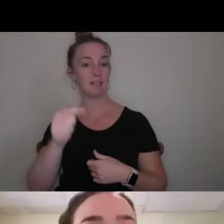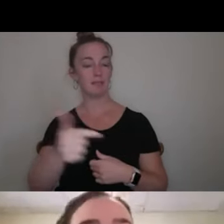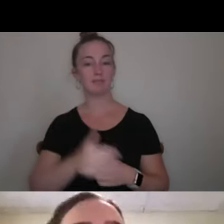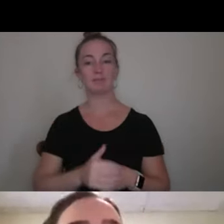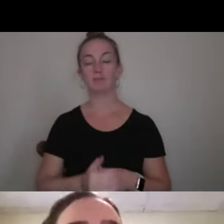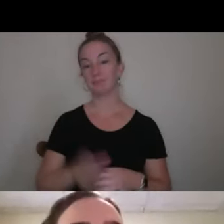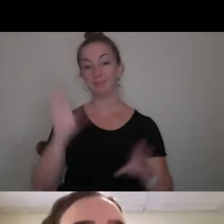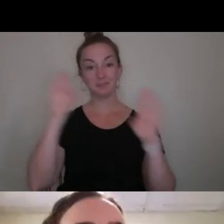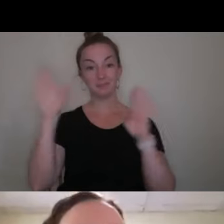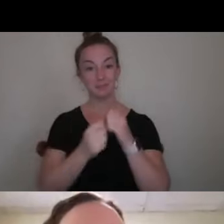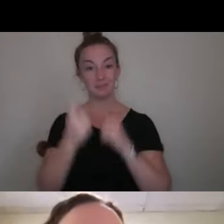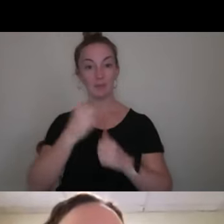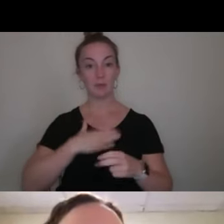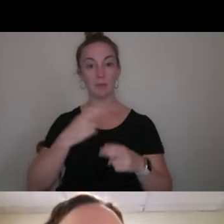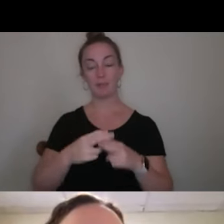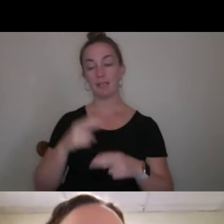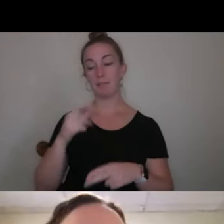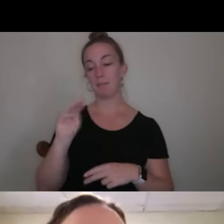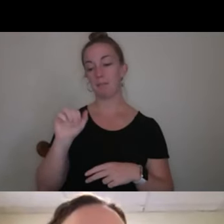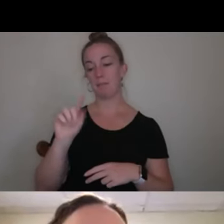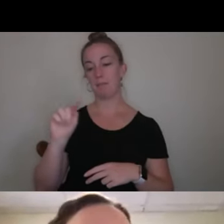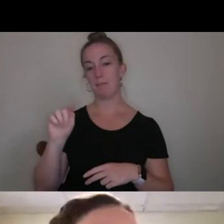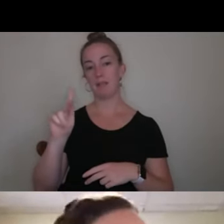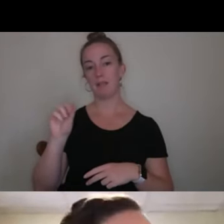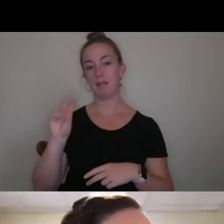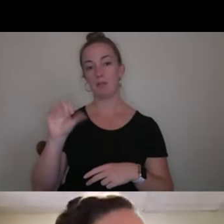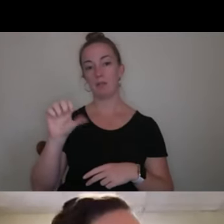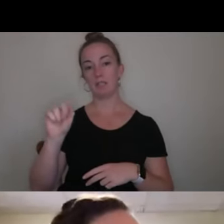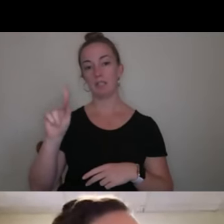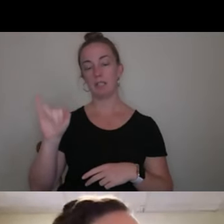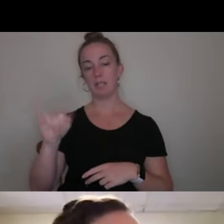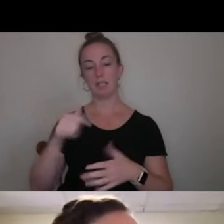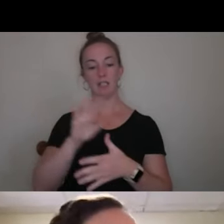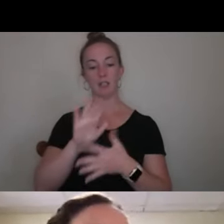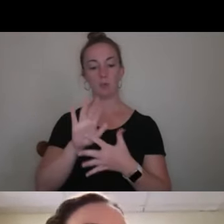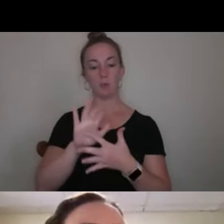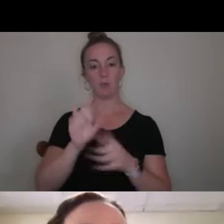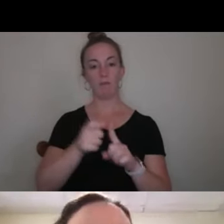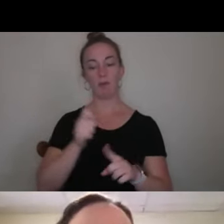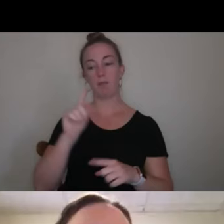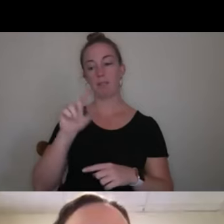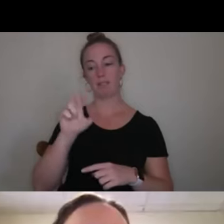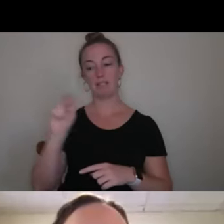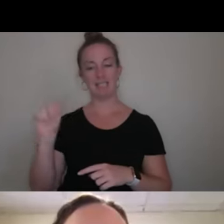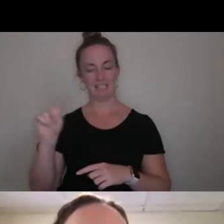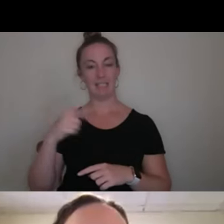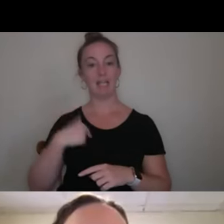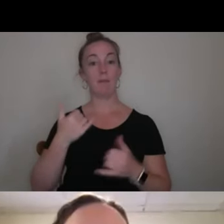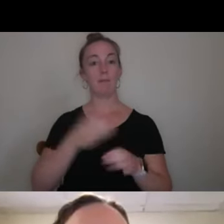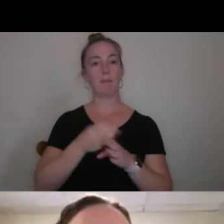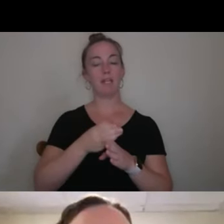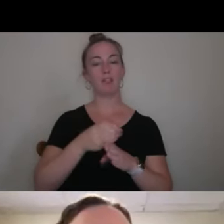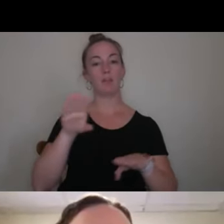Hey, everyone. My name is Matt Kowalski. I am a junior from Clarksville, Tennessee, and right now I'm majoring in behavioral